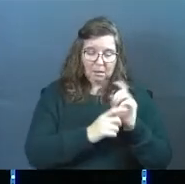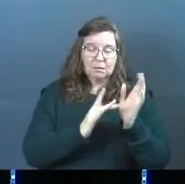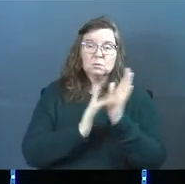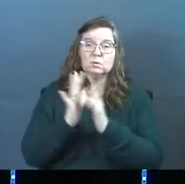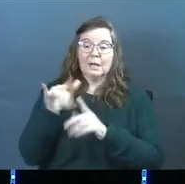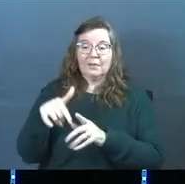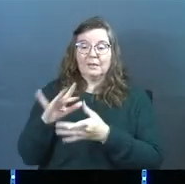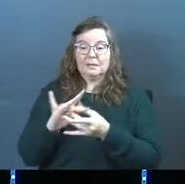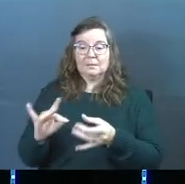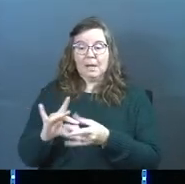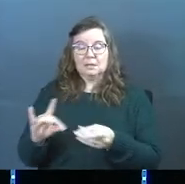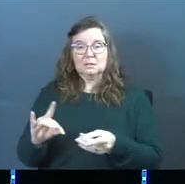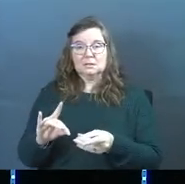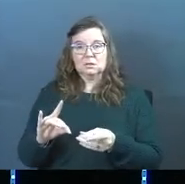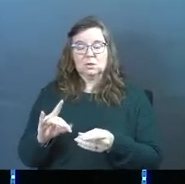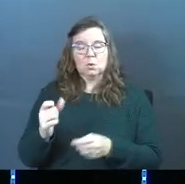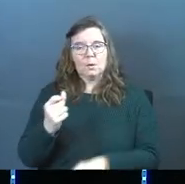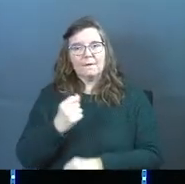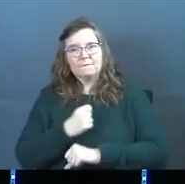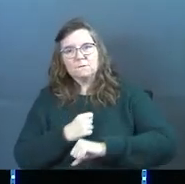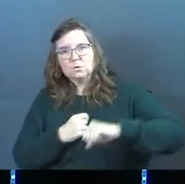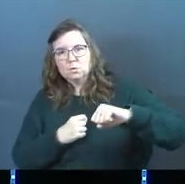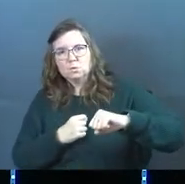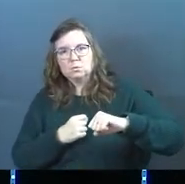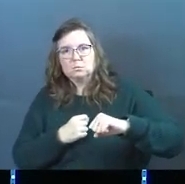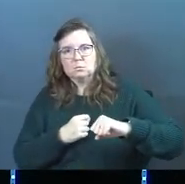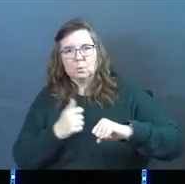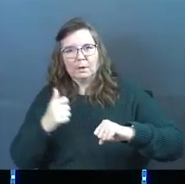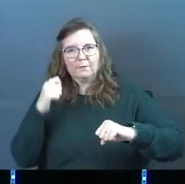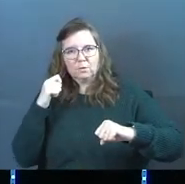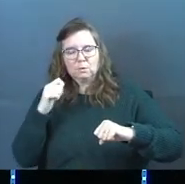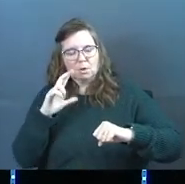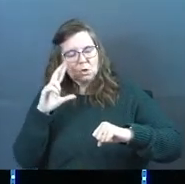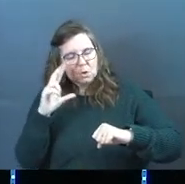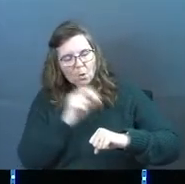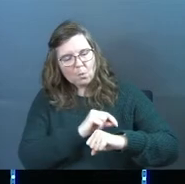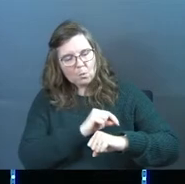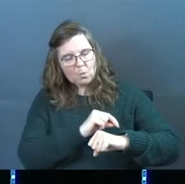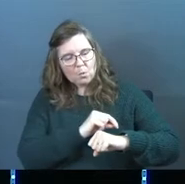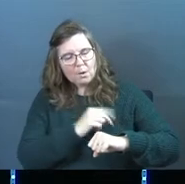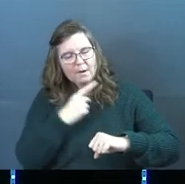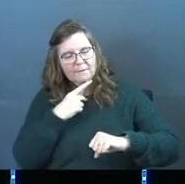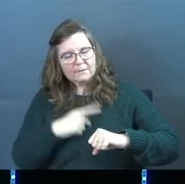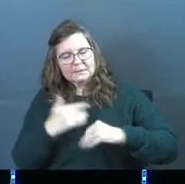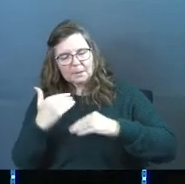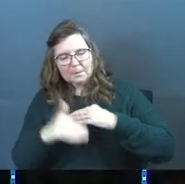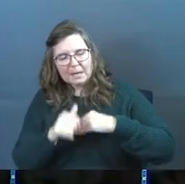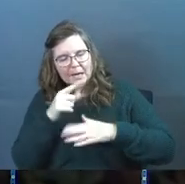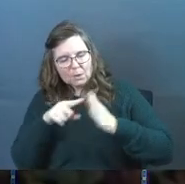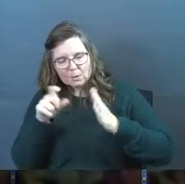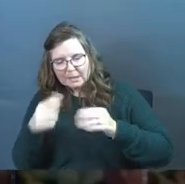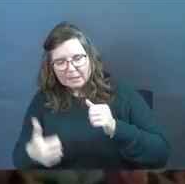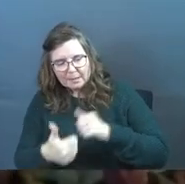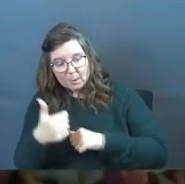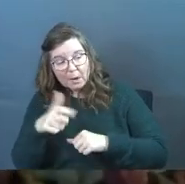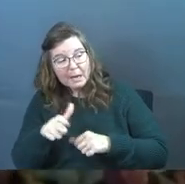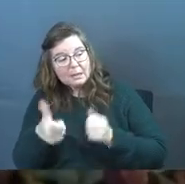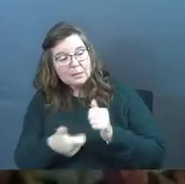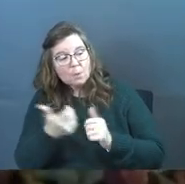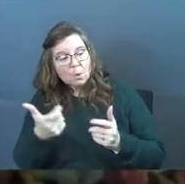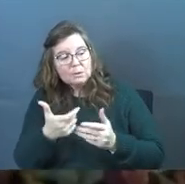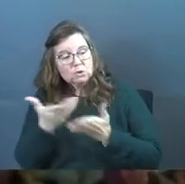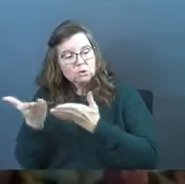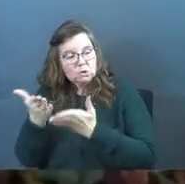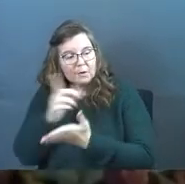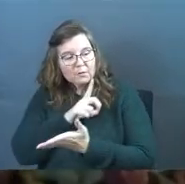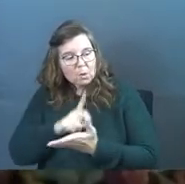Jesus, in this passage, refuses that logic and says, no, physical bread isn't what I need the most. What I need the most